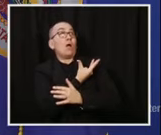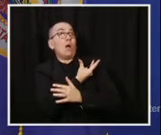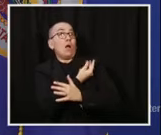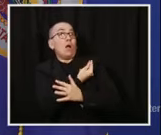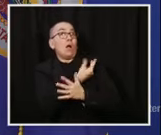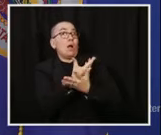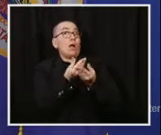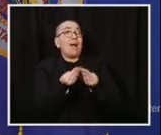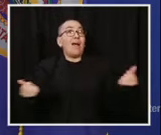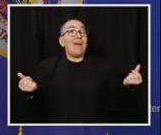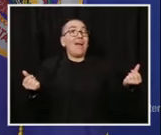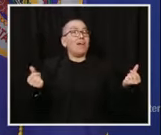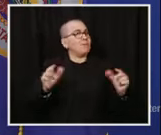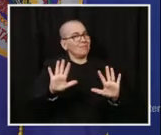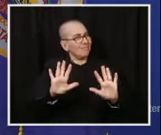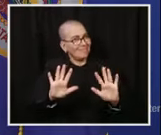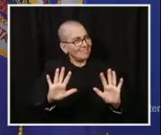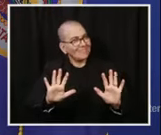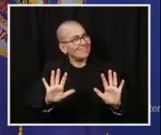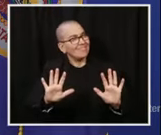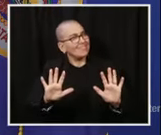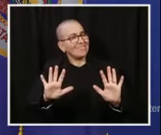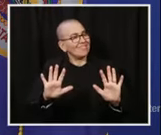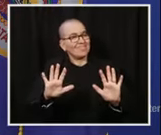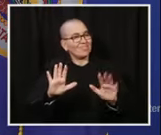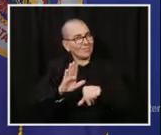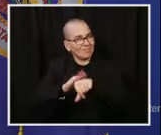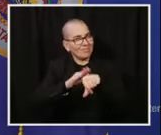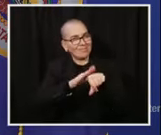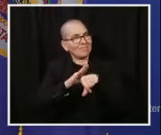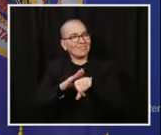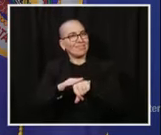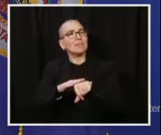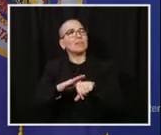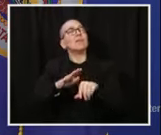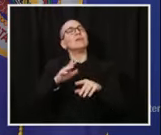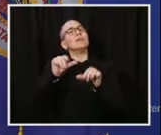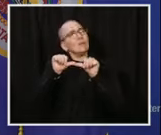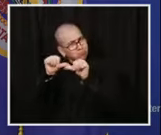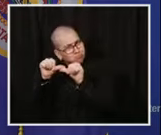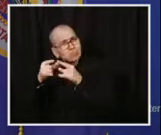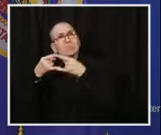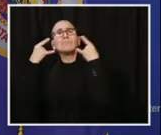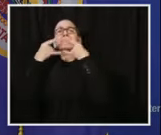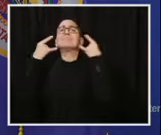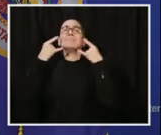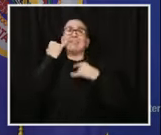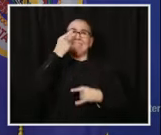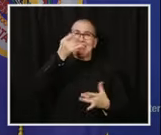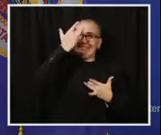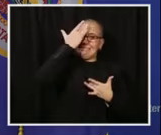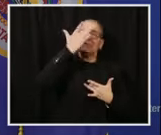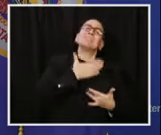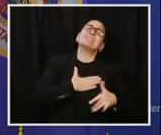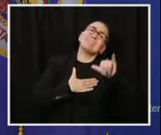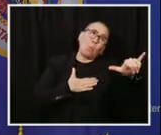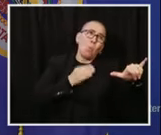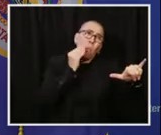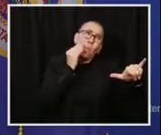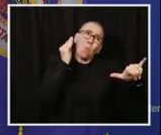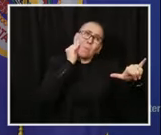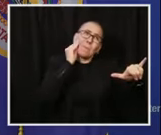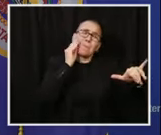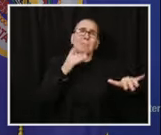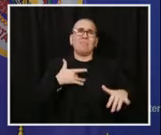mask, need to socially distance, wash your hands, stay home if you're sick, get a test if you have symptoms or you think you're going to be in a place